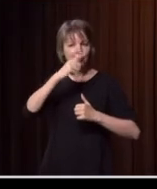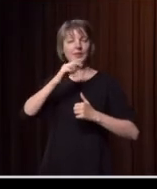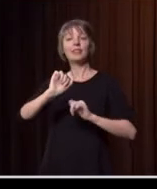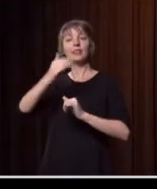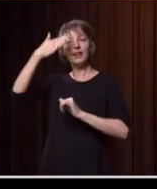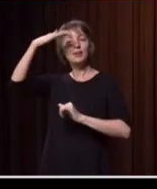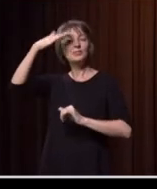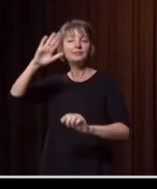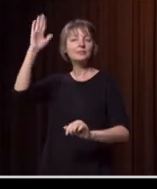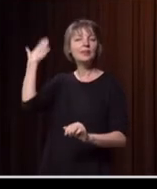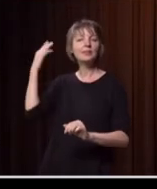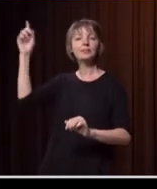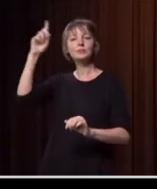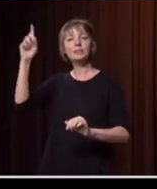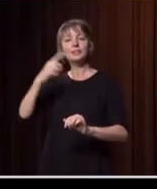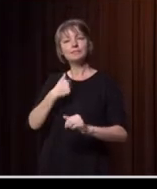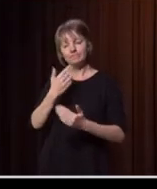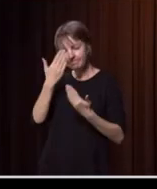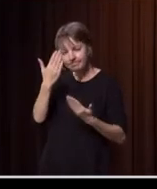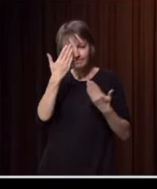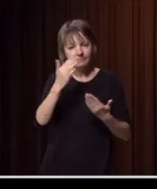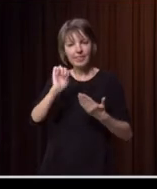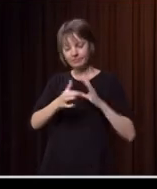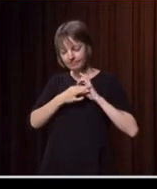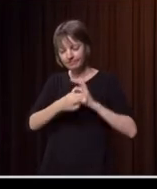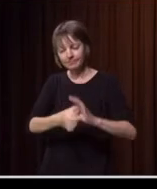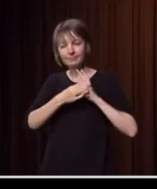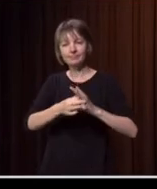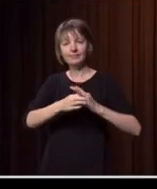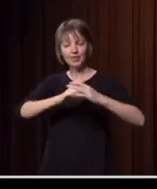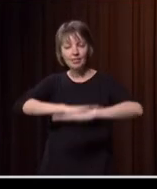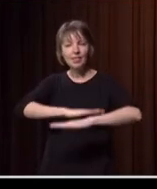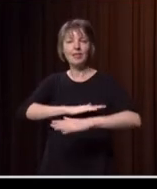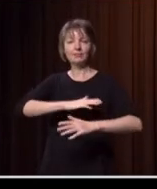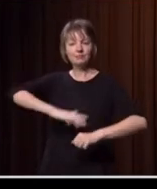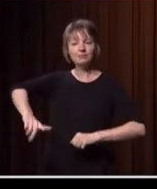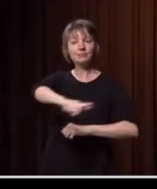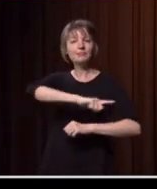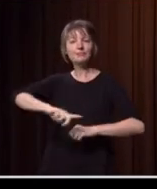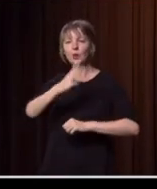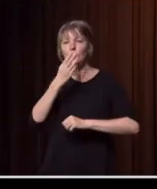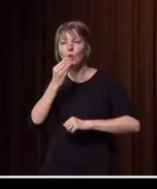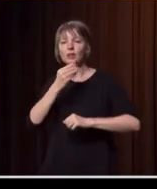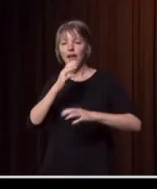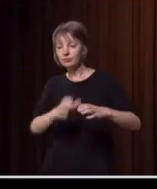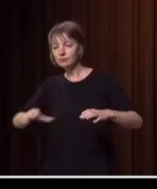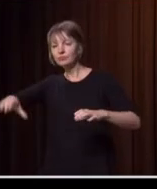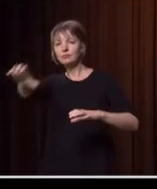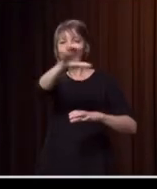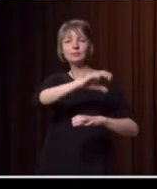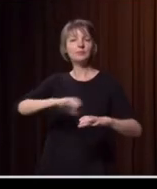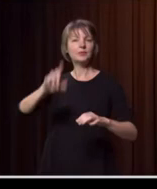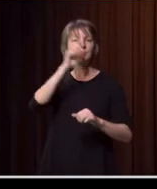present and respect their deep enduring connection to lands, waterways and surrounding clan groups since time